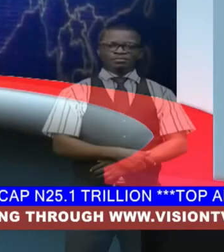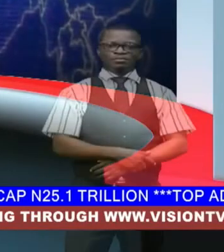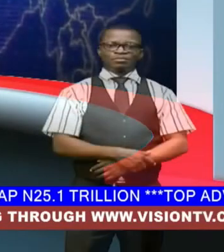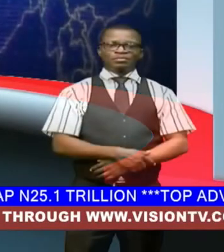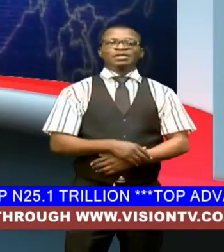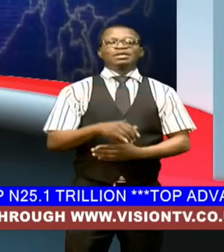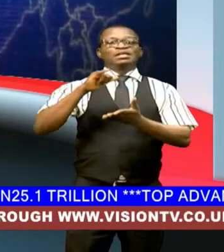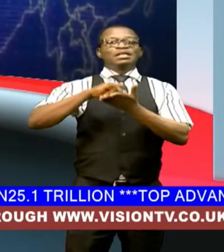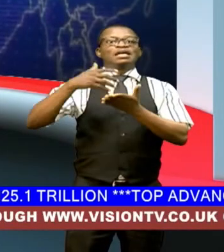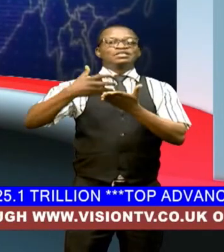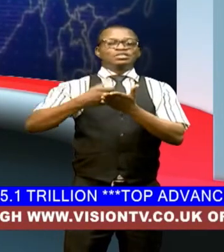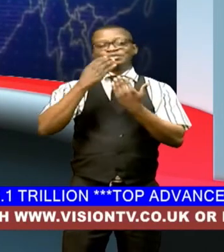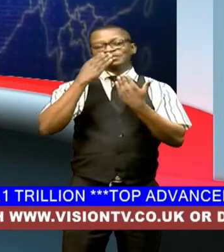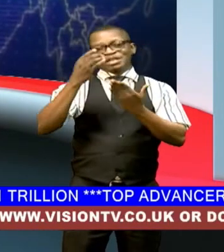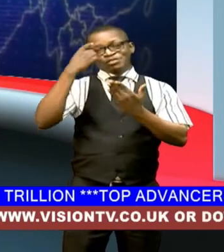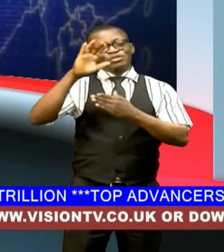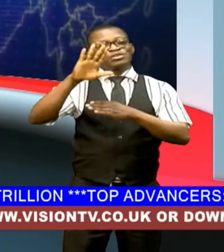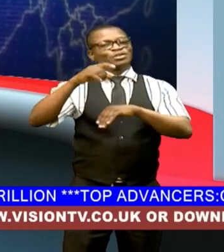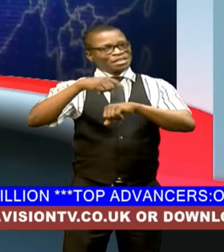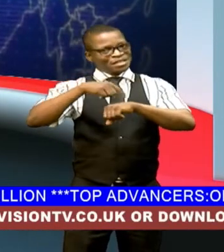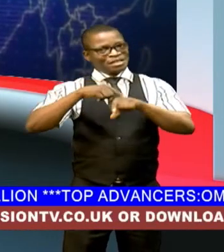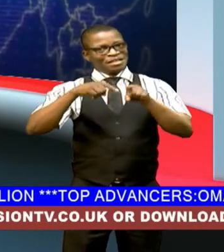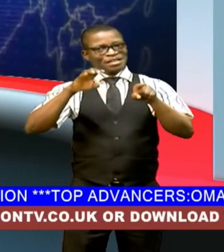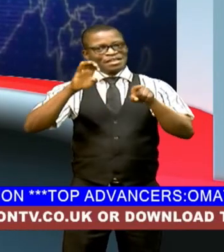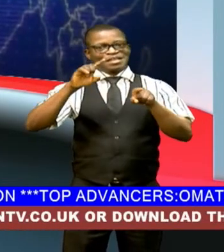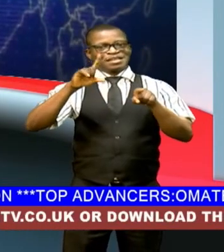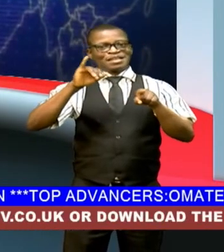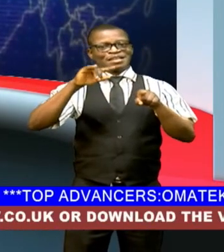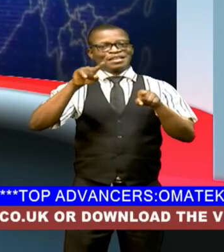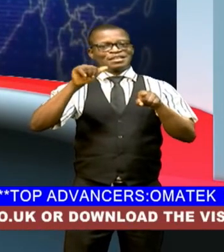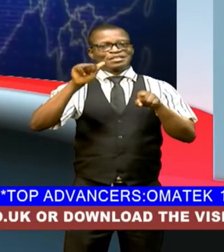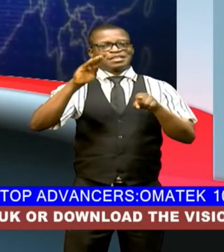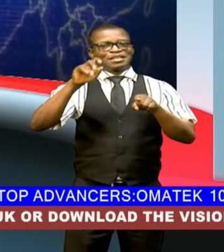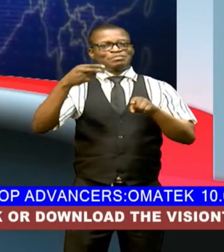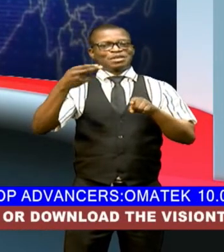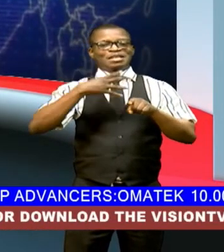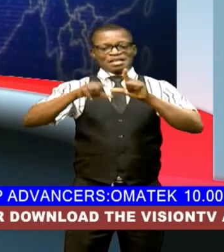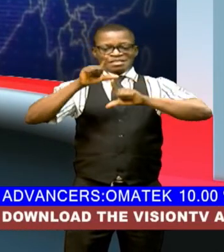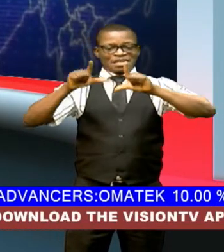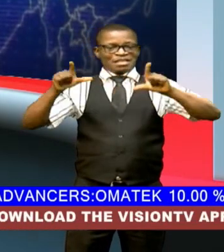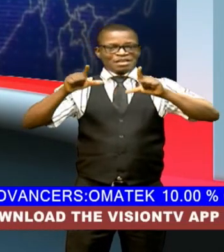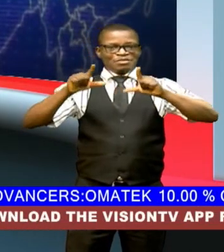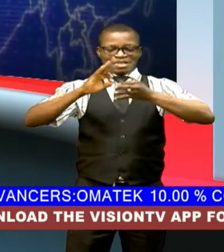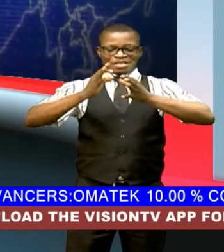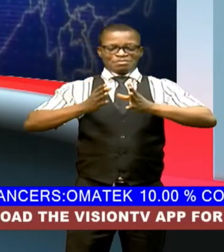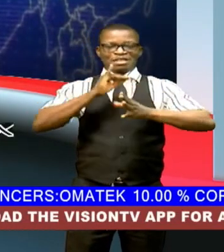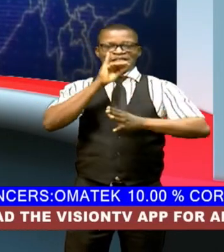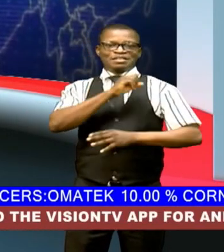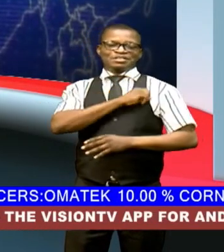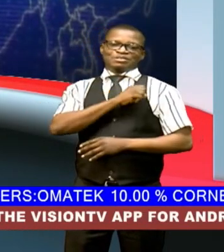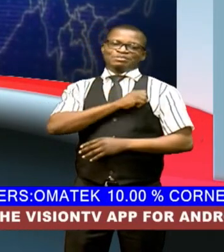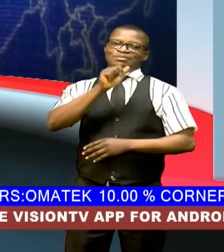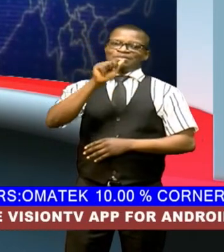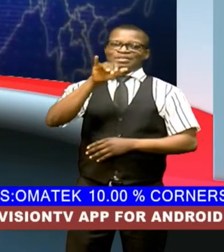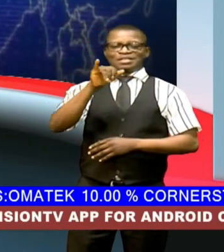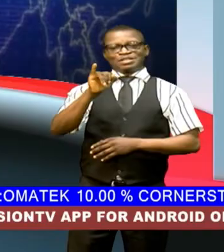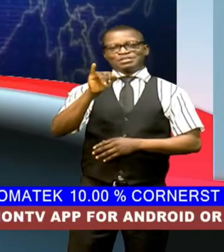and that's the news thank you for your time i'm elizabeth omori and i sign language interpreter is shigun ajay